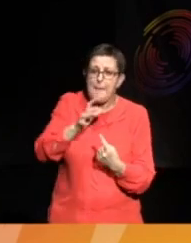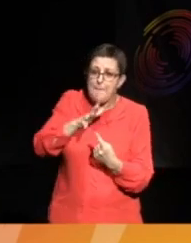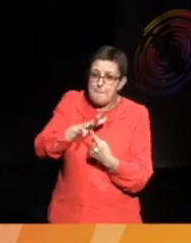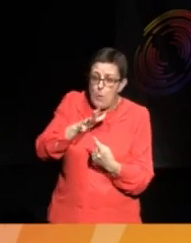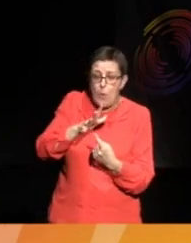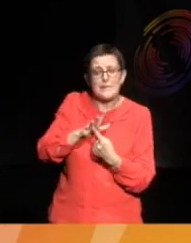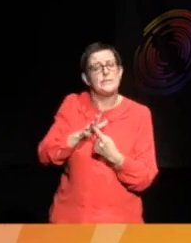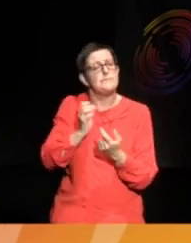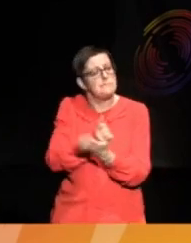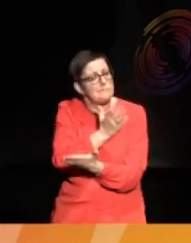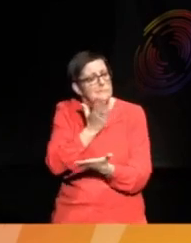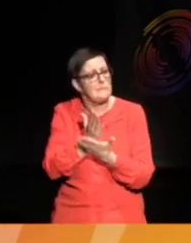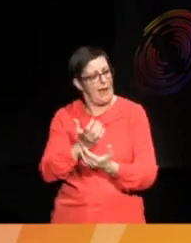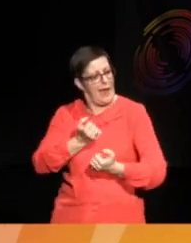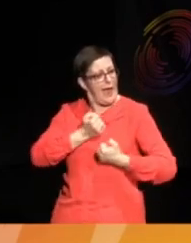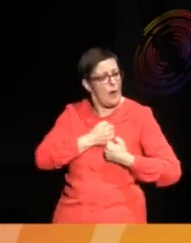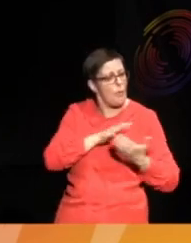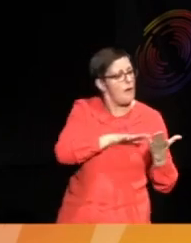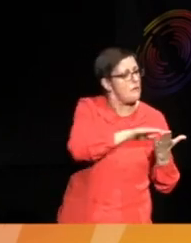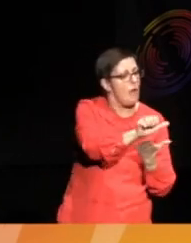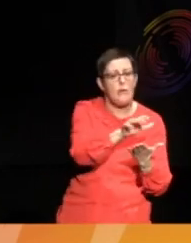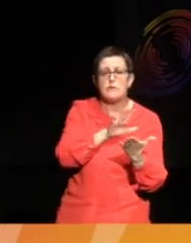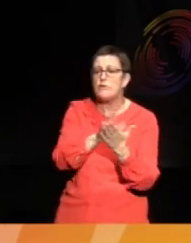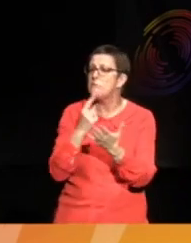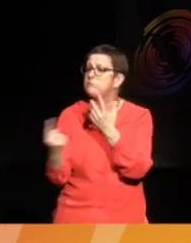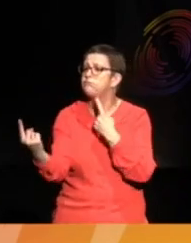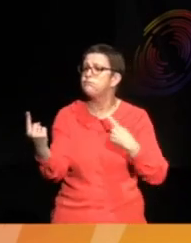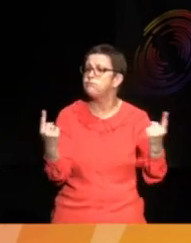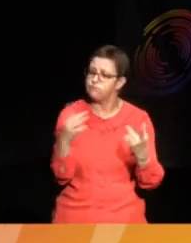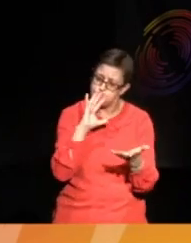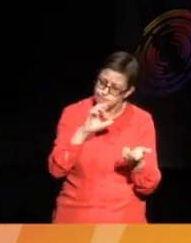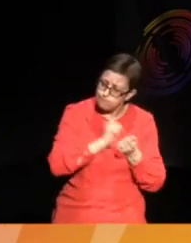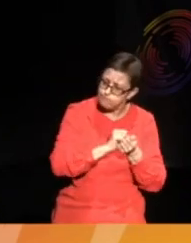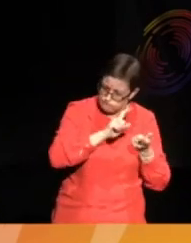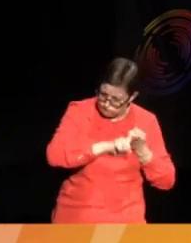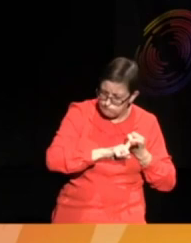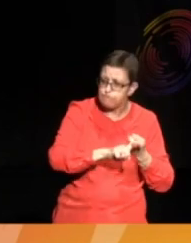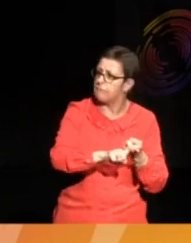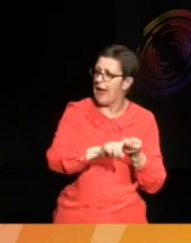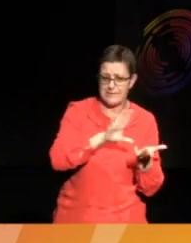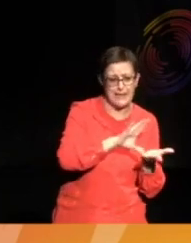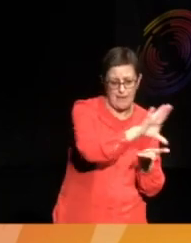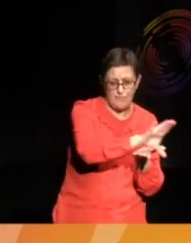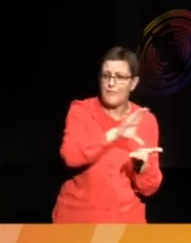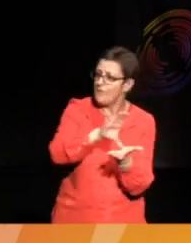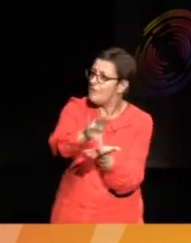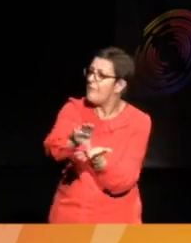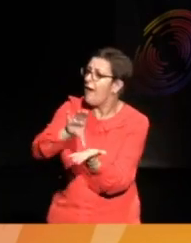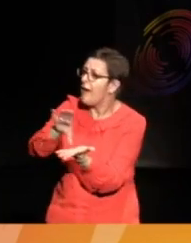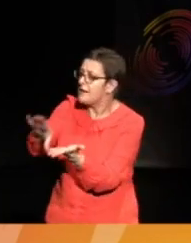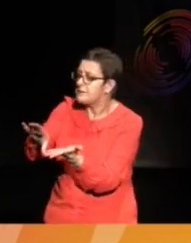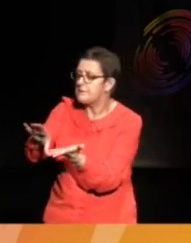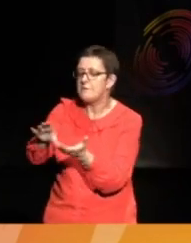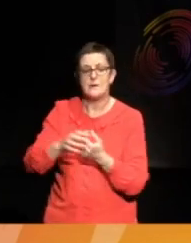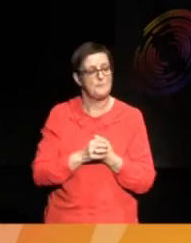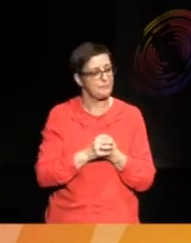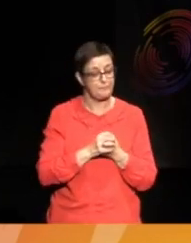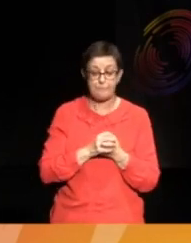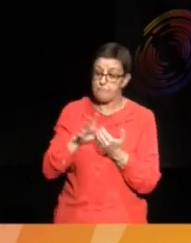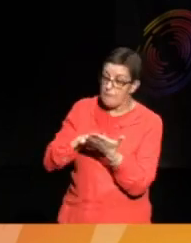our distinct cultures, you know, and investing in them. And culture is such a powerful